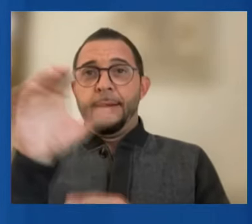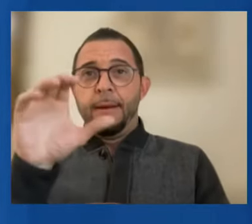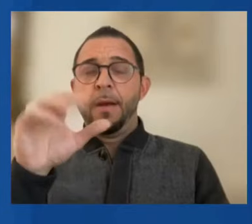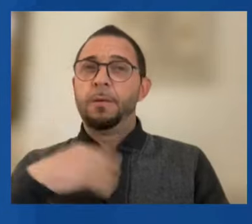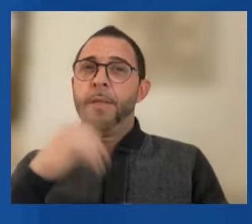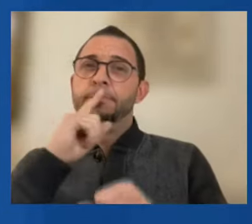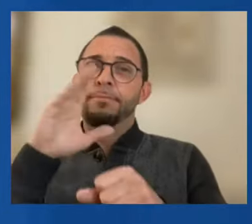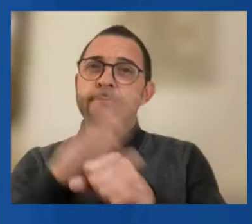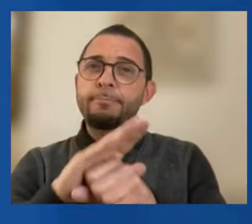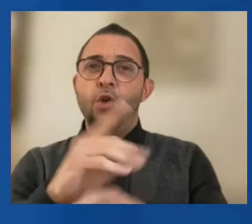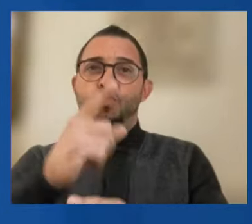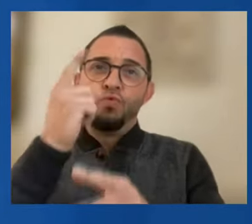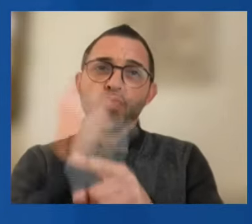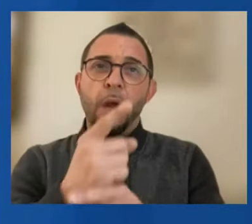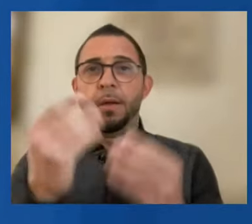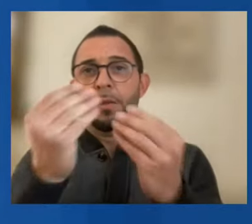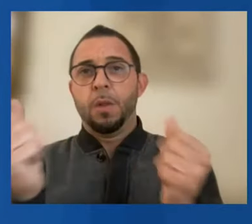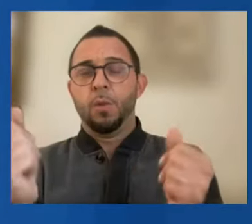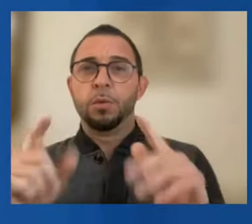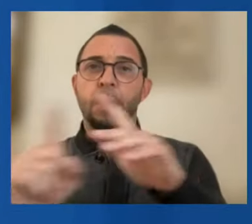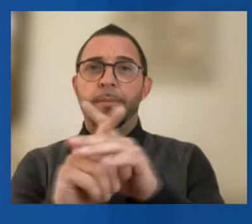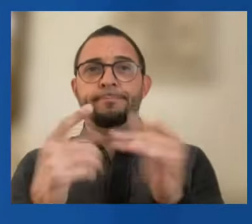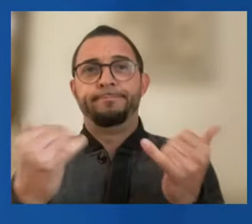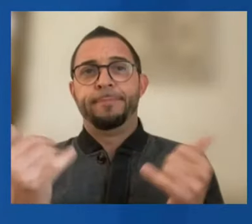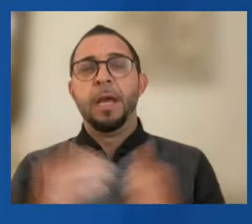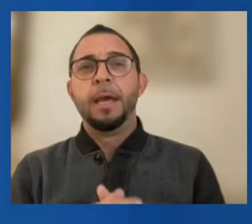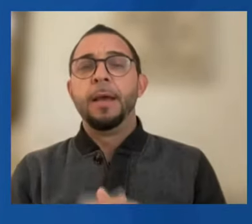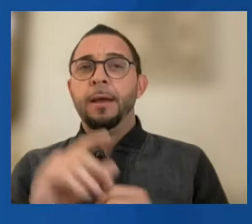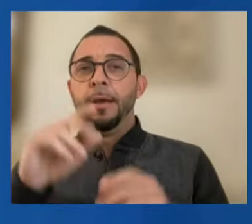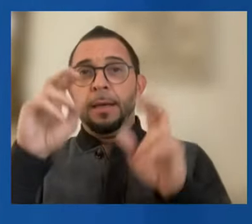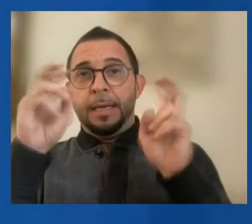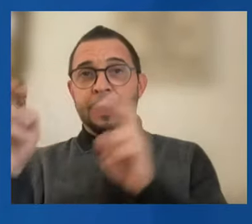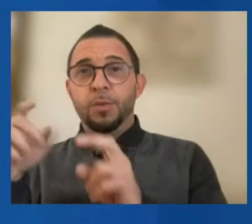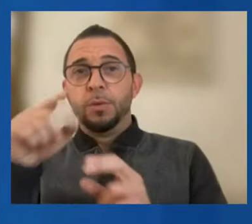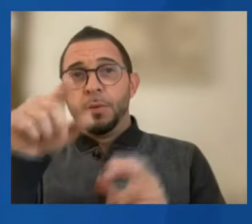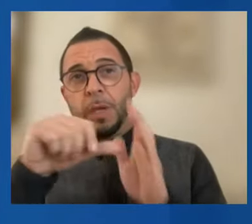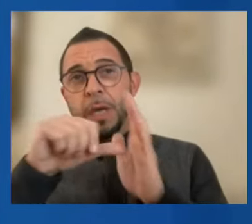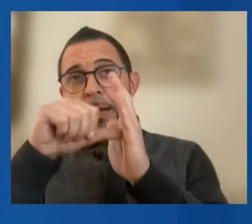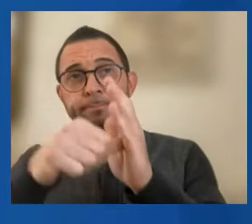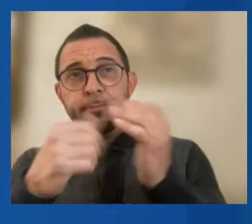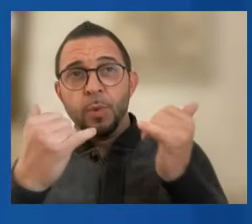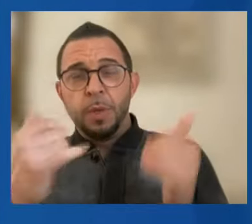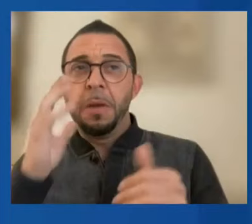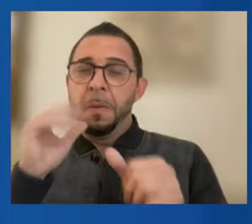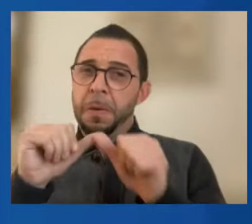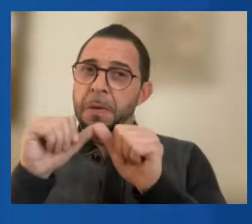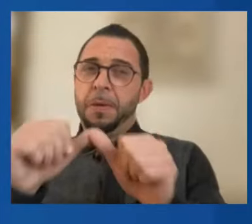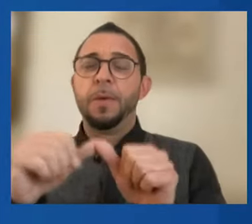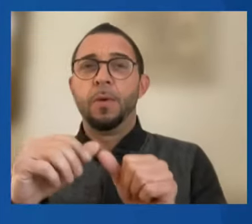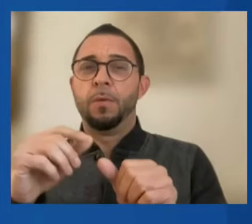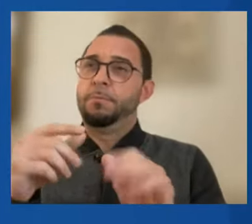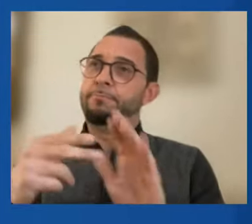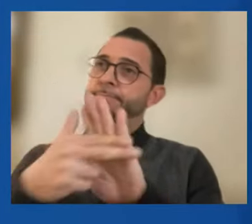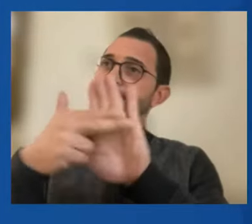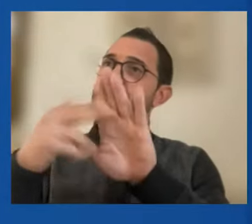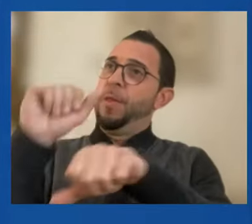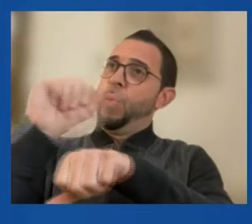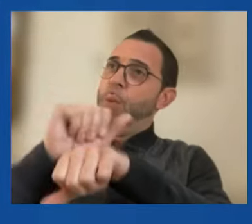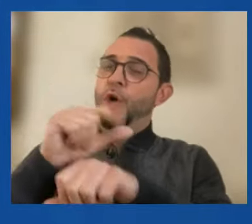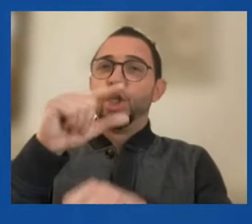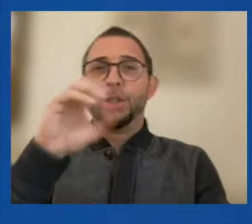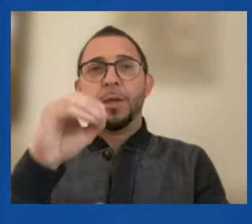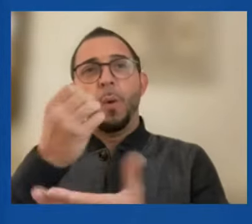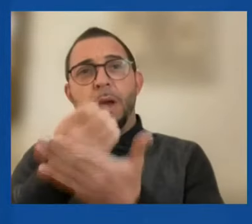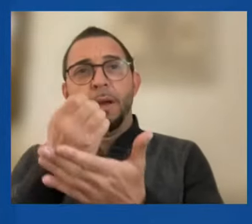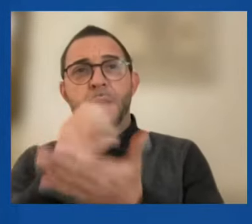come forward. The issues you highlighted today will continue to animate the work of the Geoeconomic Center. This week, we launched